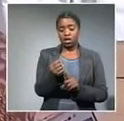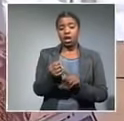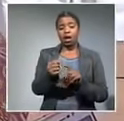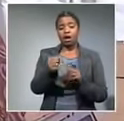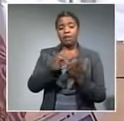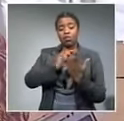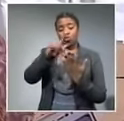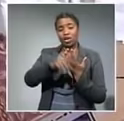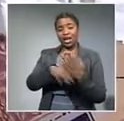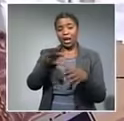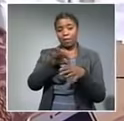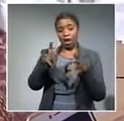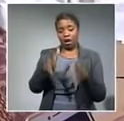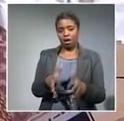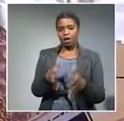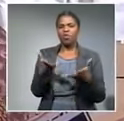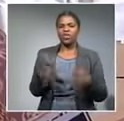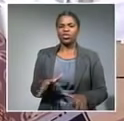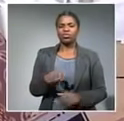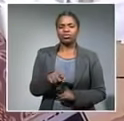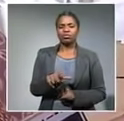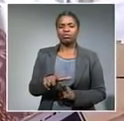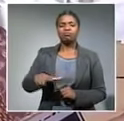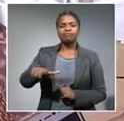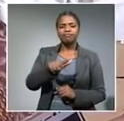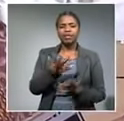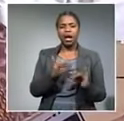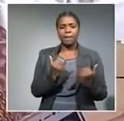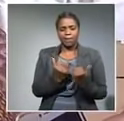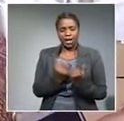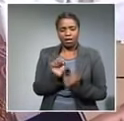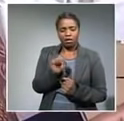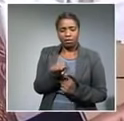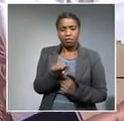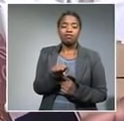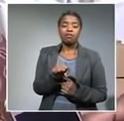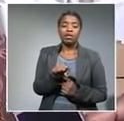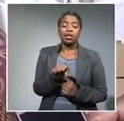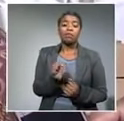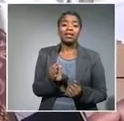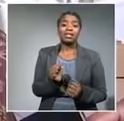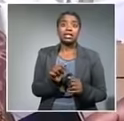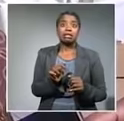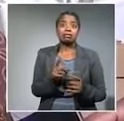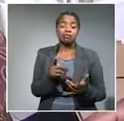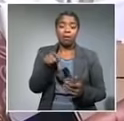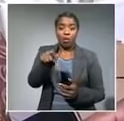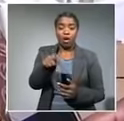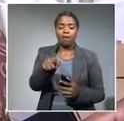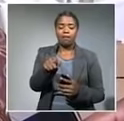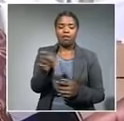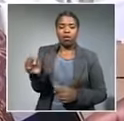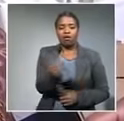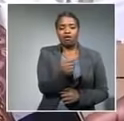the name of the local company then they were expected then to appoint contractors